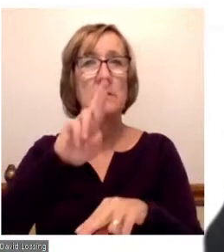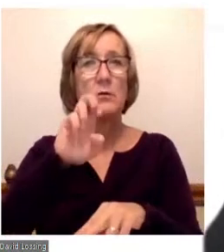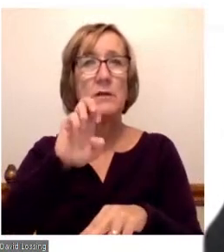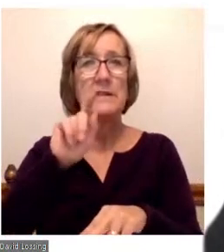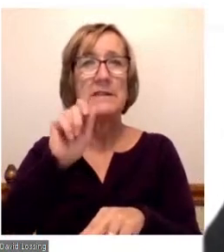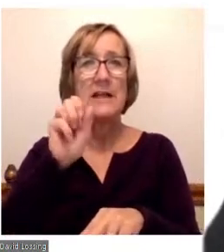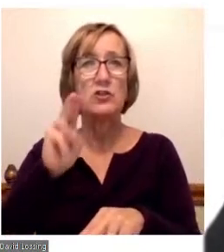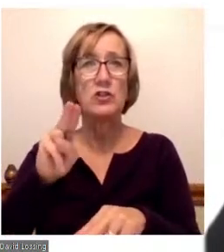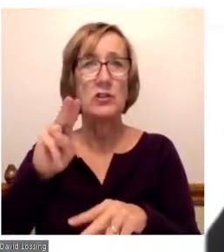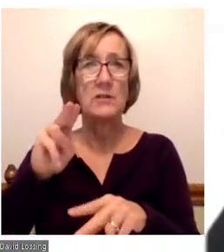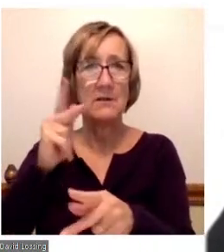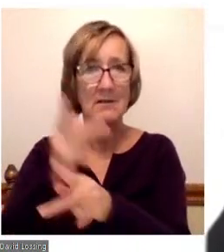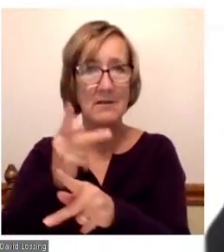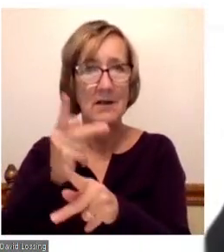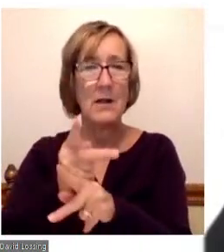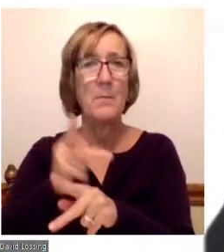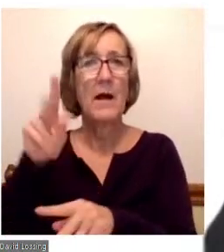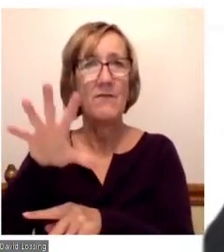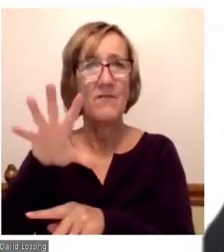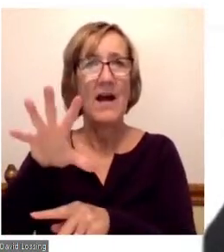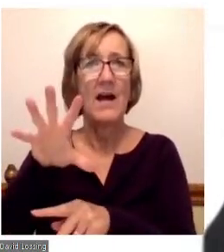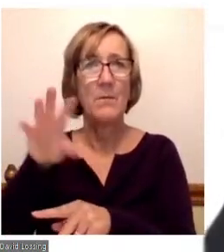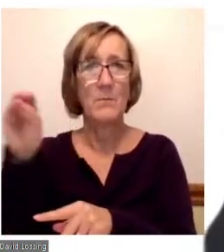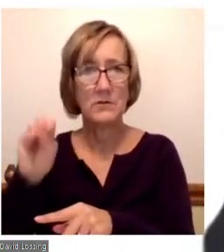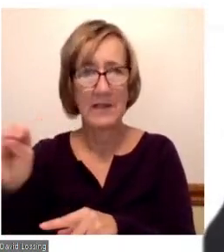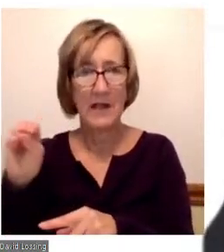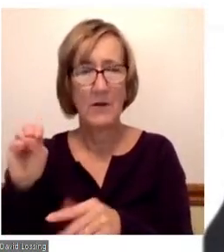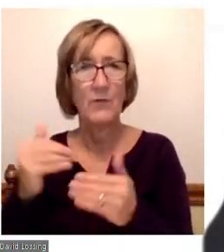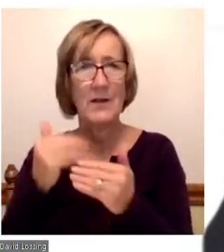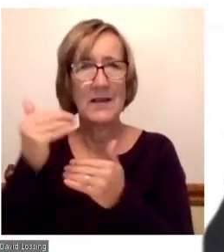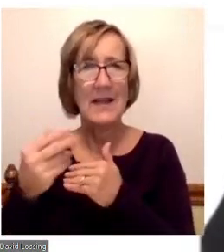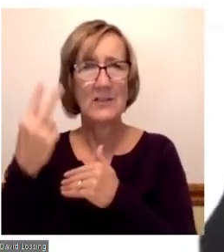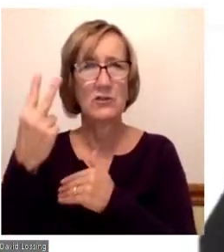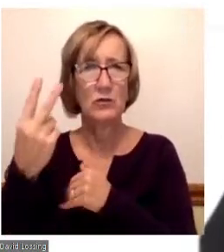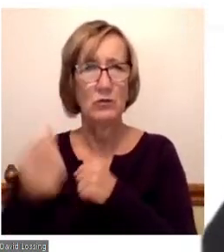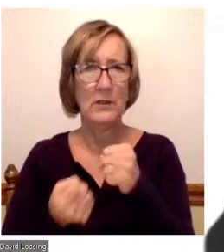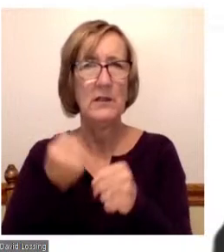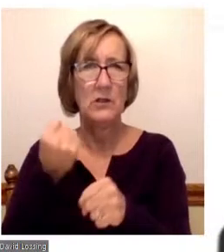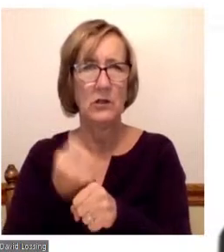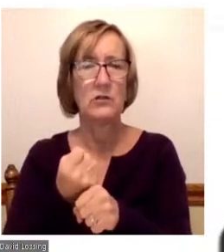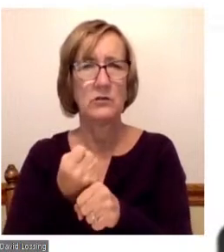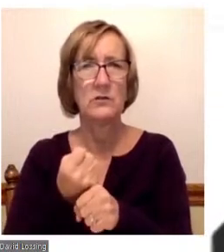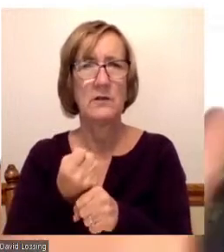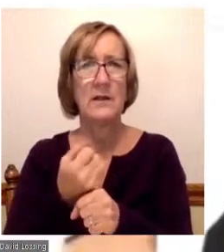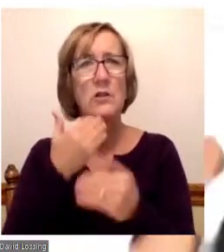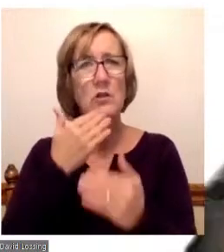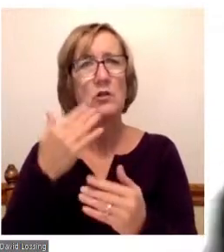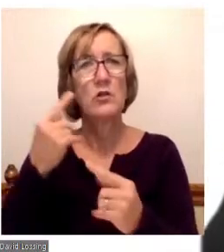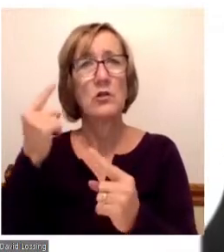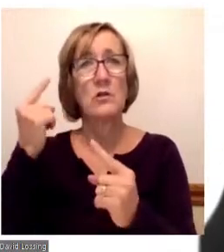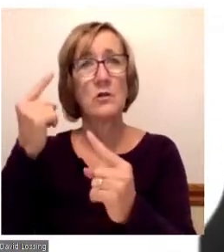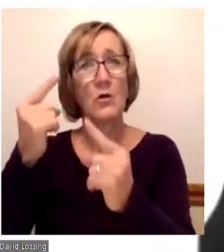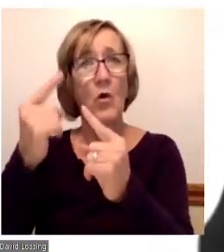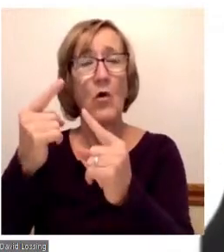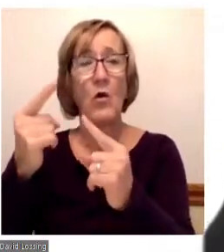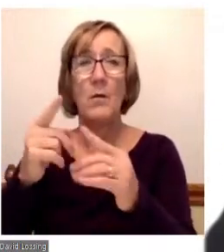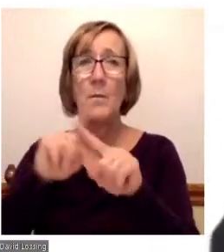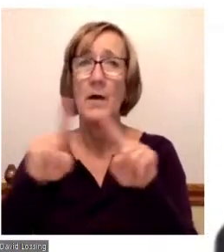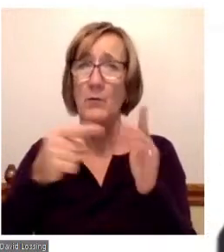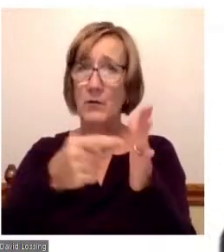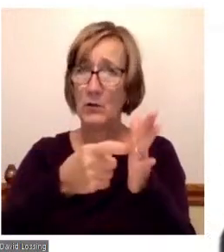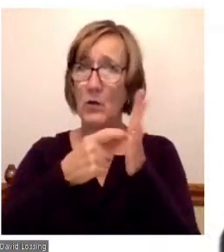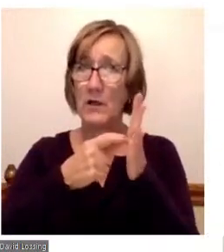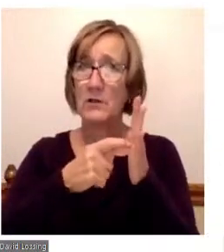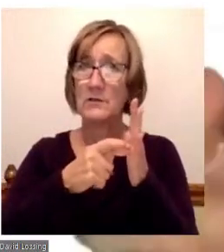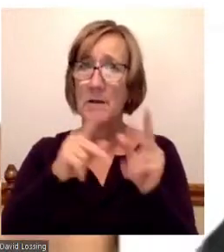over the next two years, which is going to be a good lift. It's going to require everybody on the campus to step up and